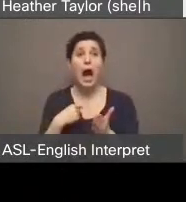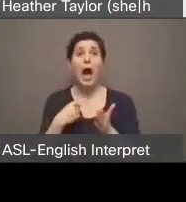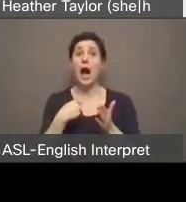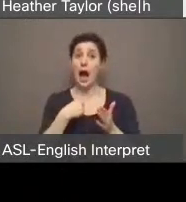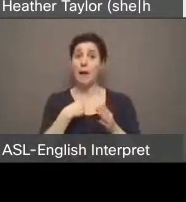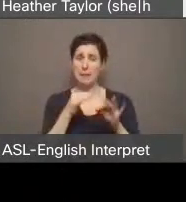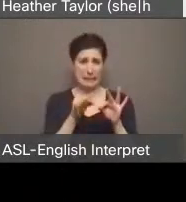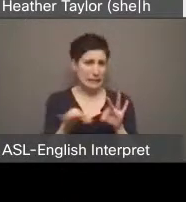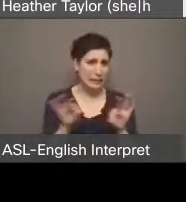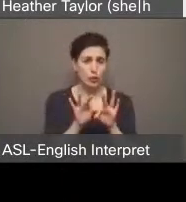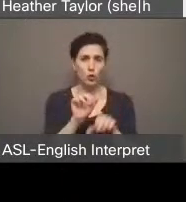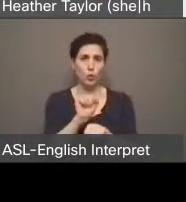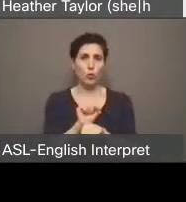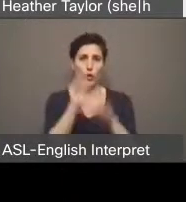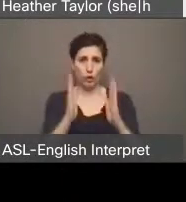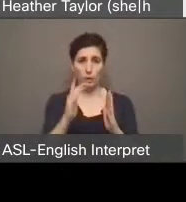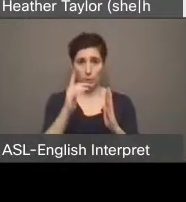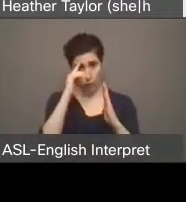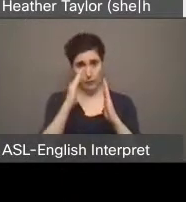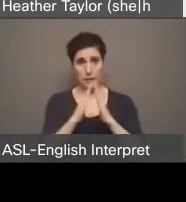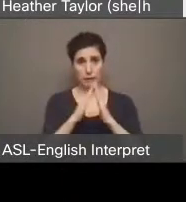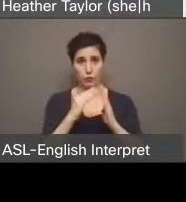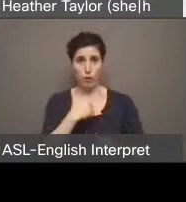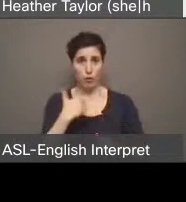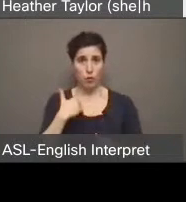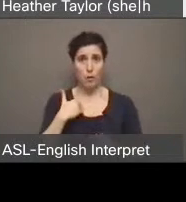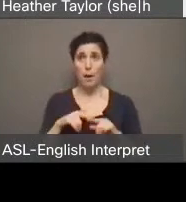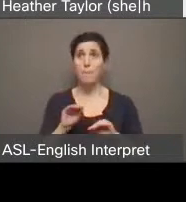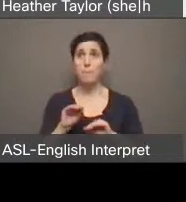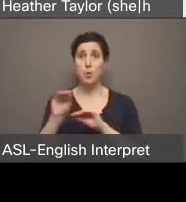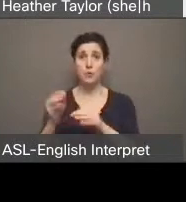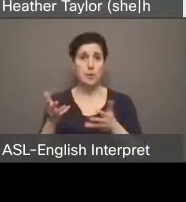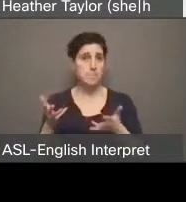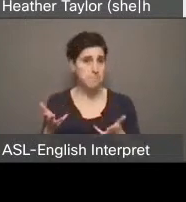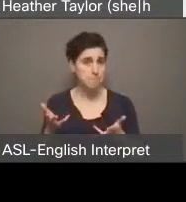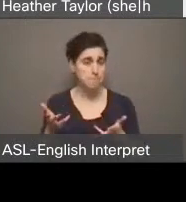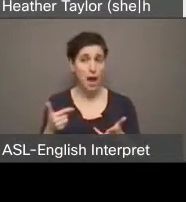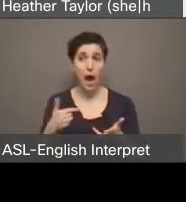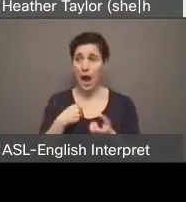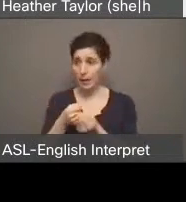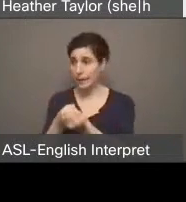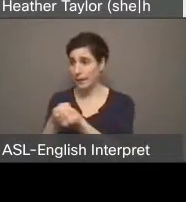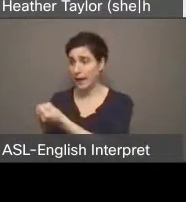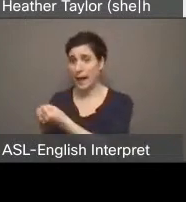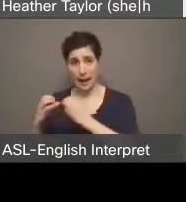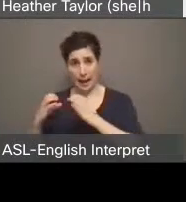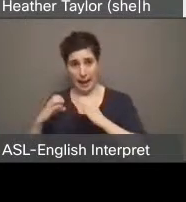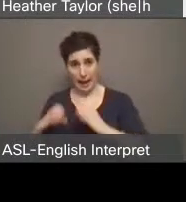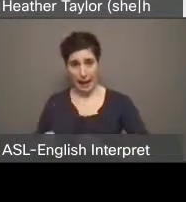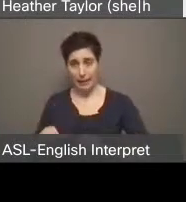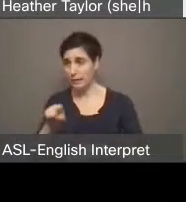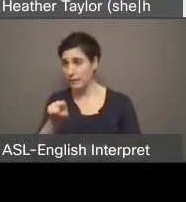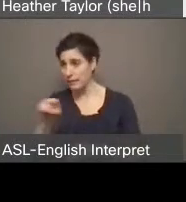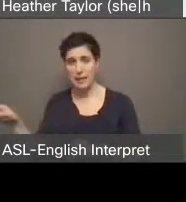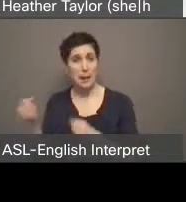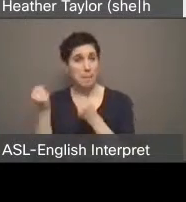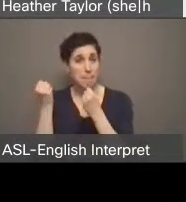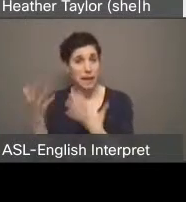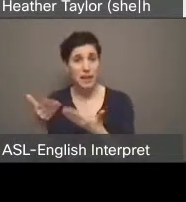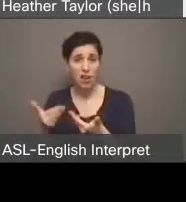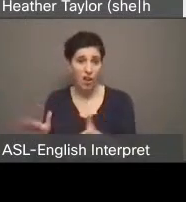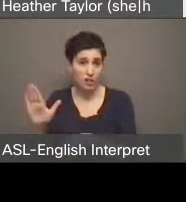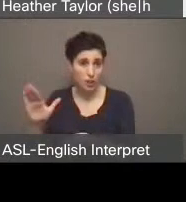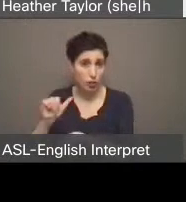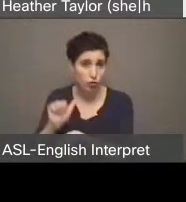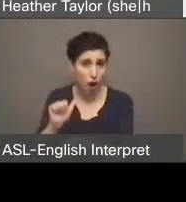housing for me to move to. The clients I support in the hotel shelter, just like you and me, they may have been evicted or lost their job.